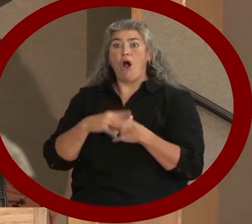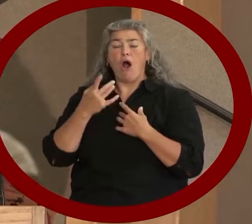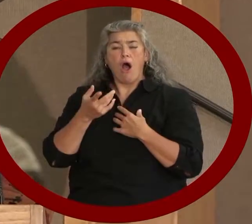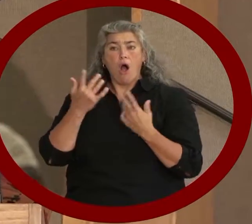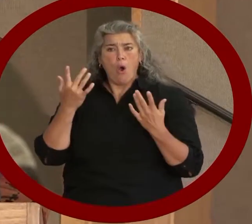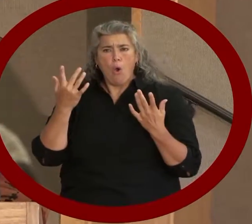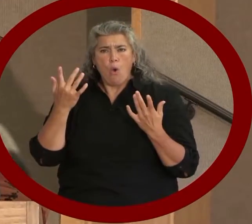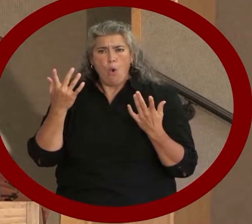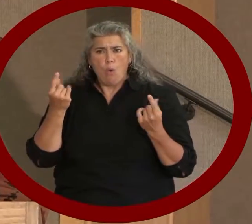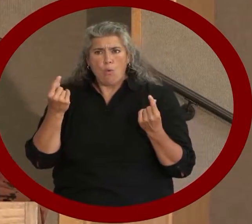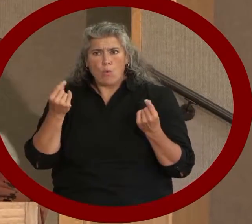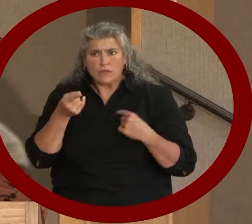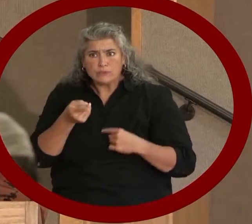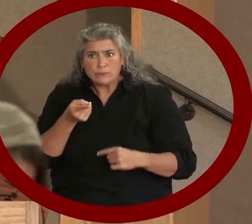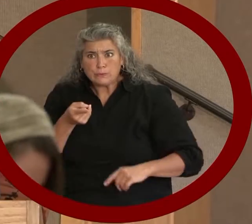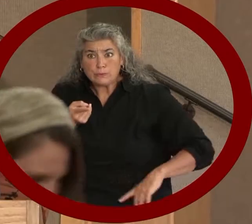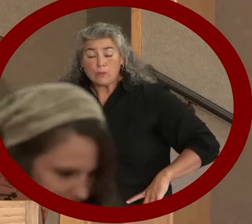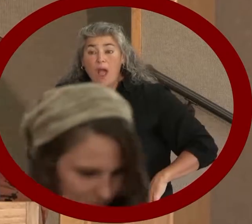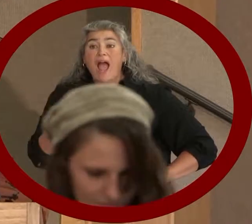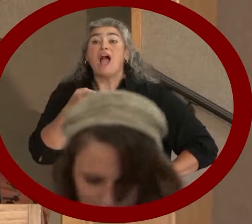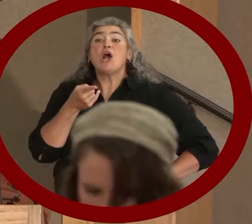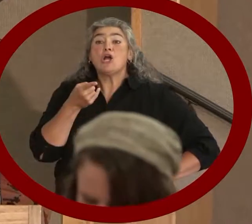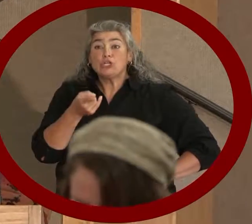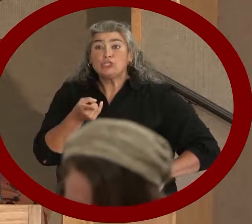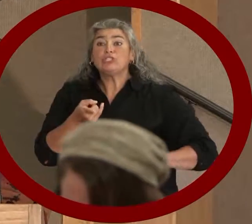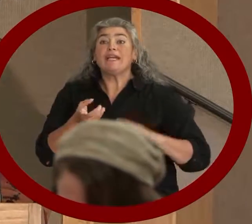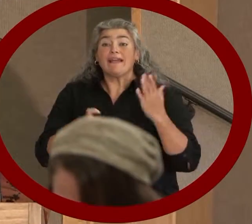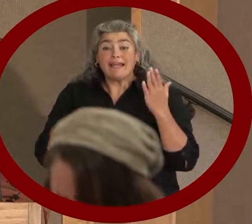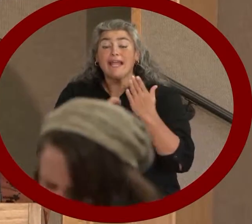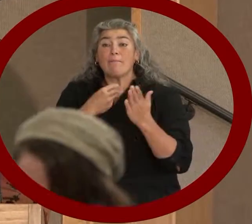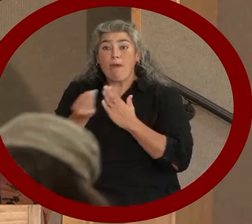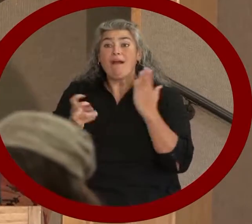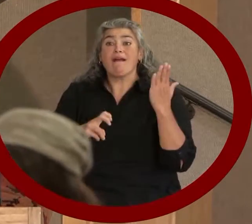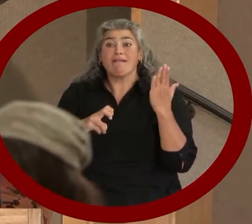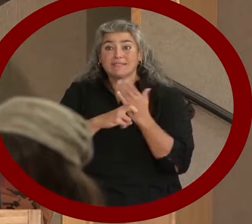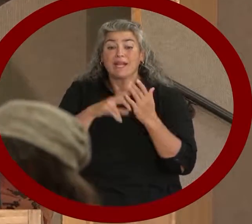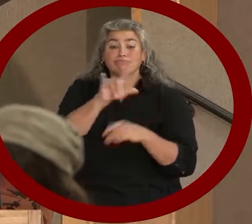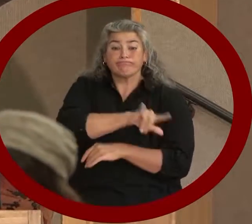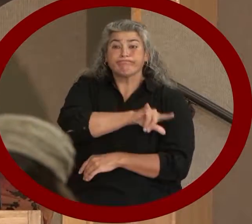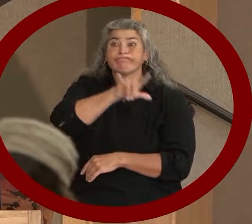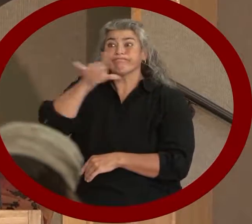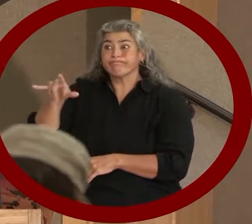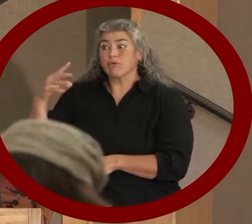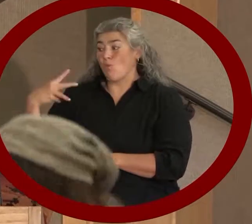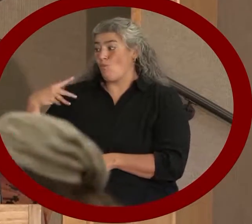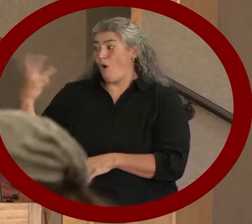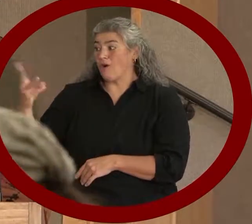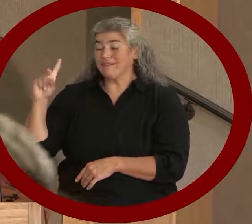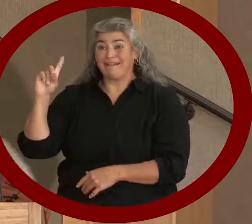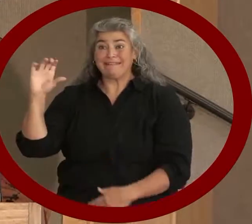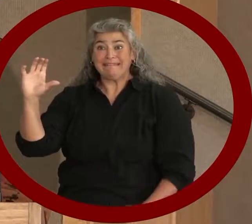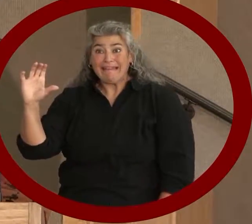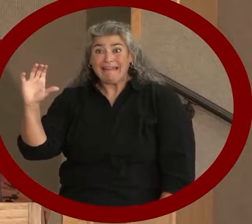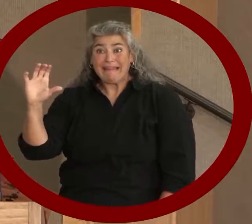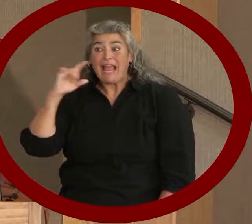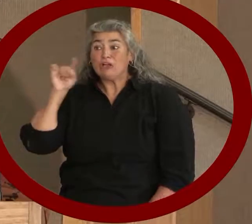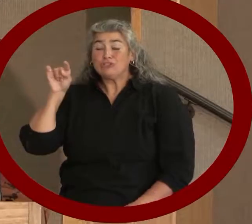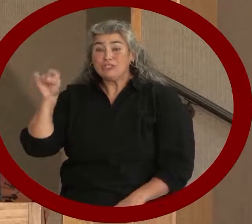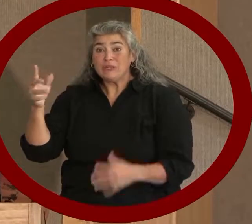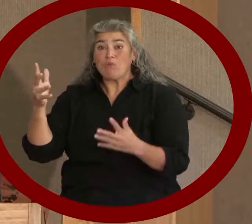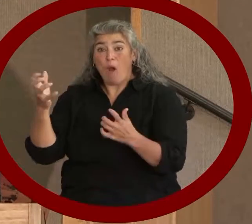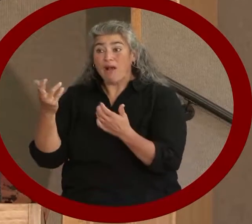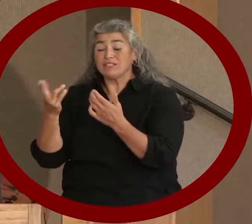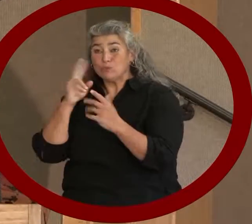signing of the ADA. Back then, it wasn't easy for a person who used a wheelchair for their mobility